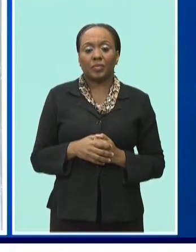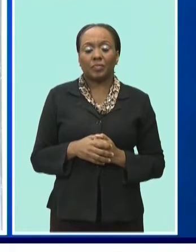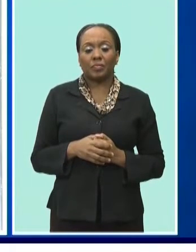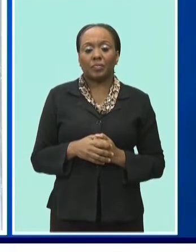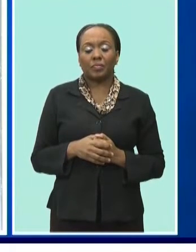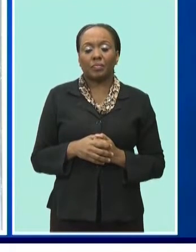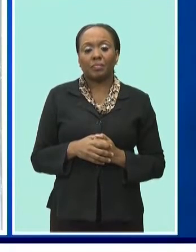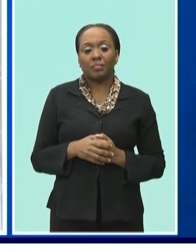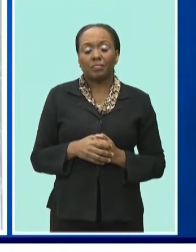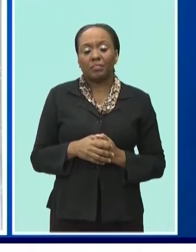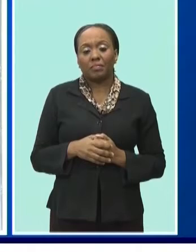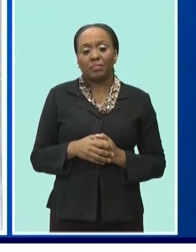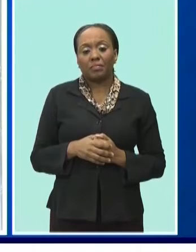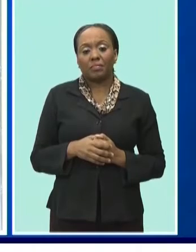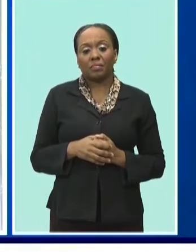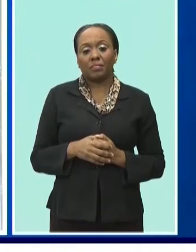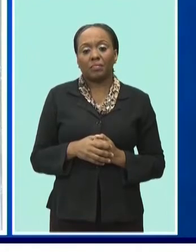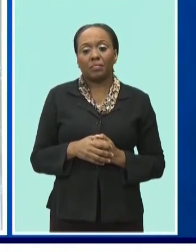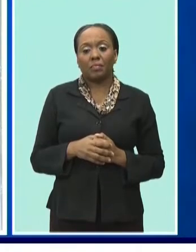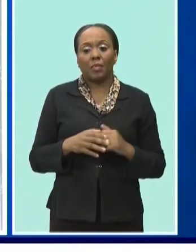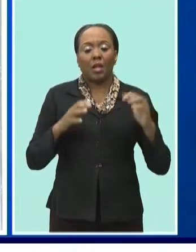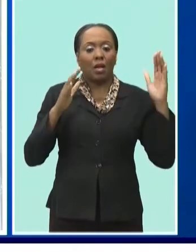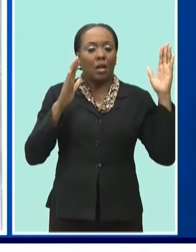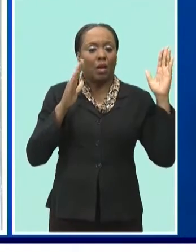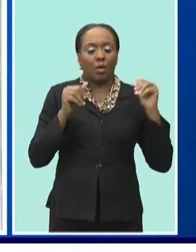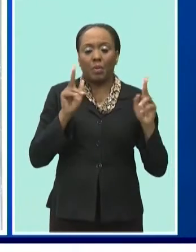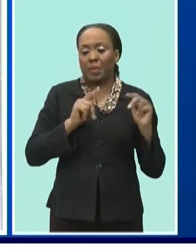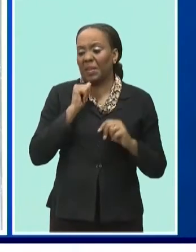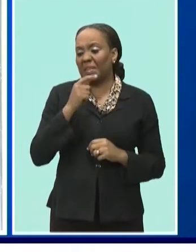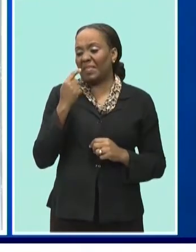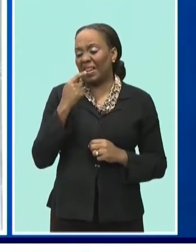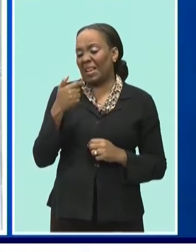saying that busy want to hog all